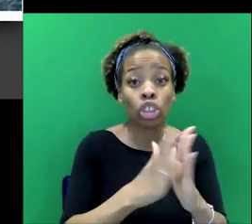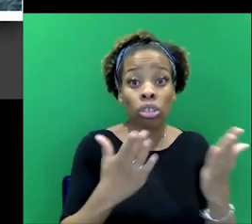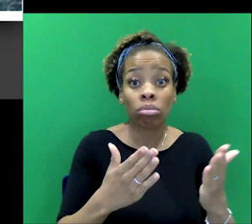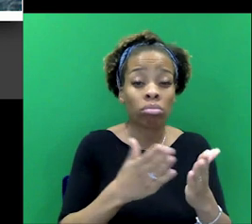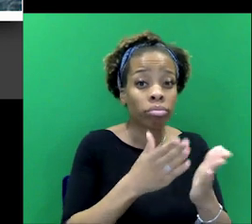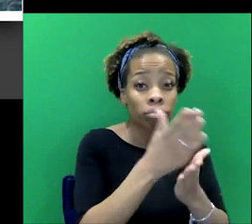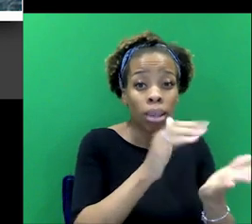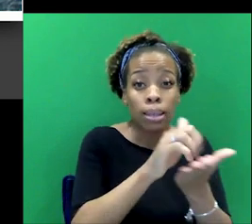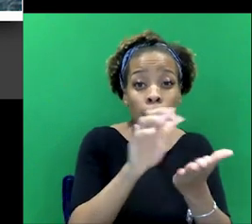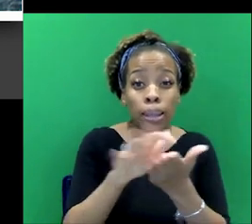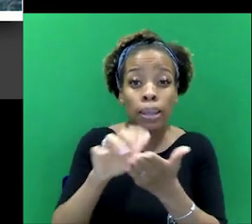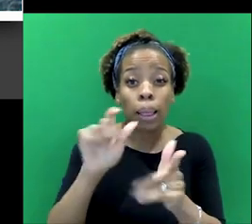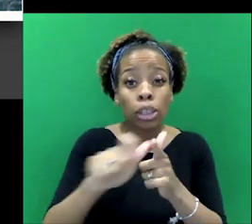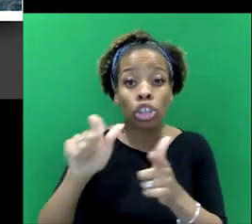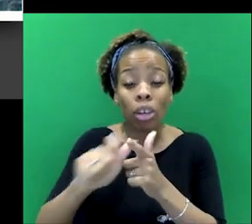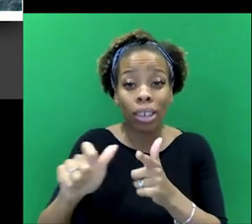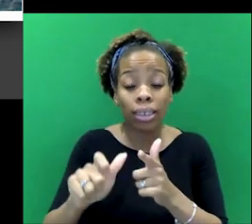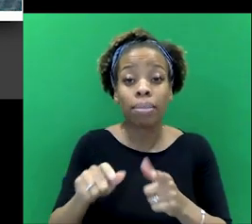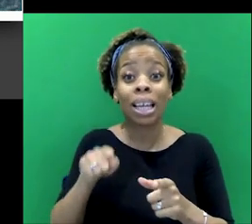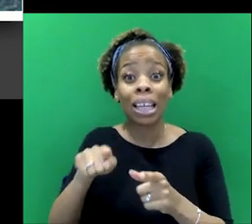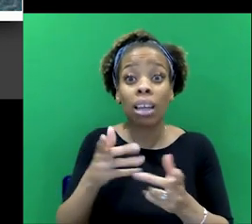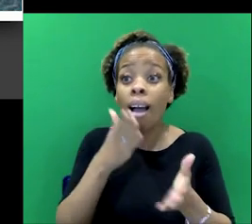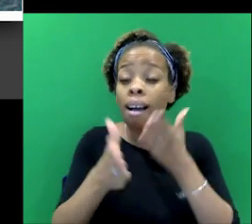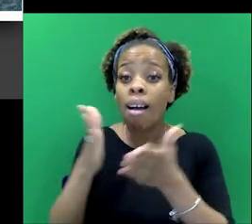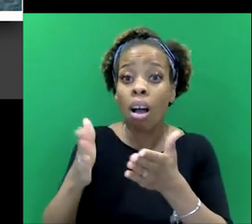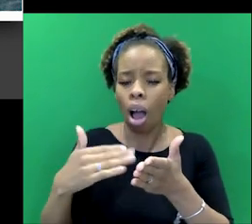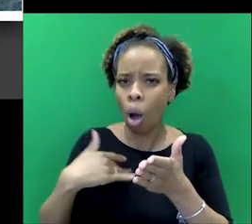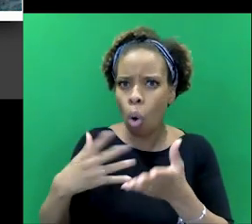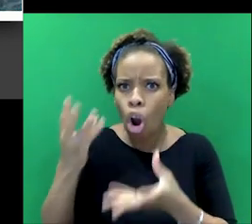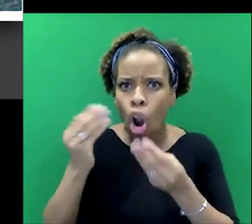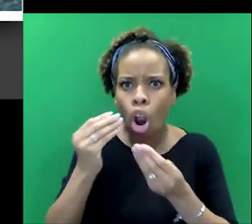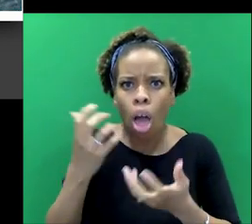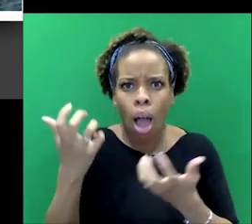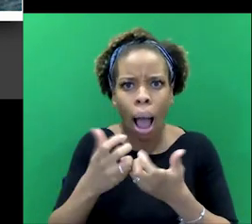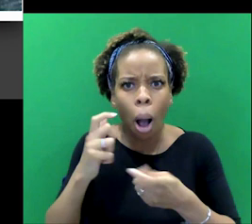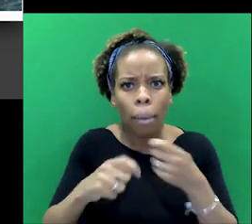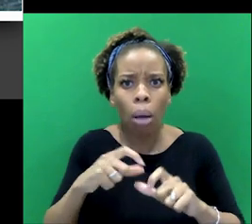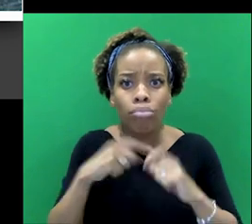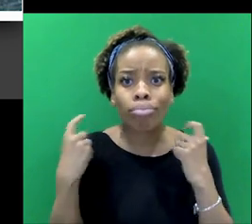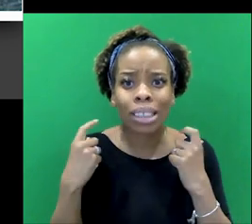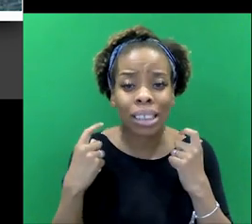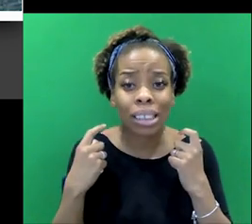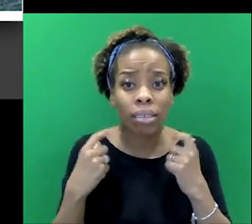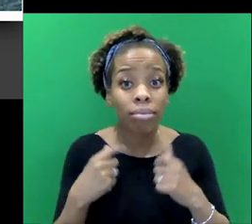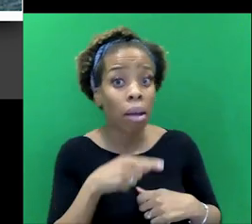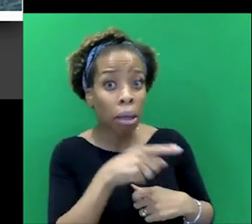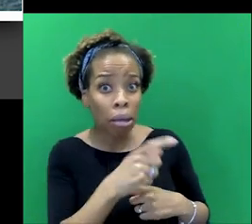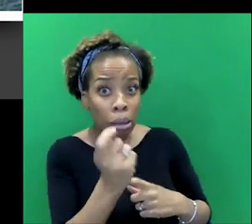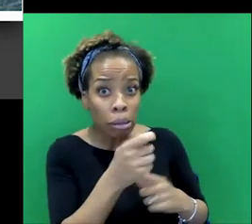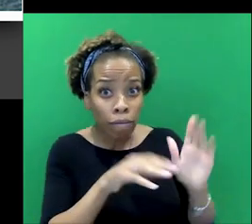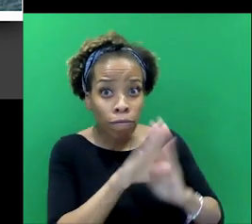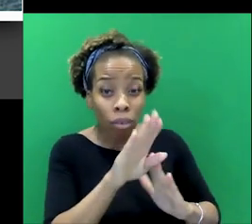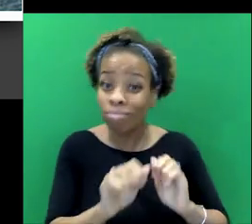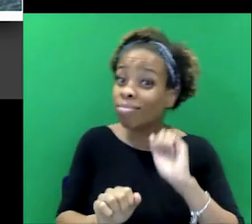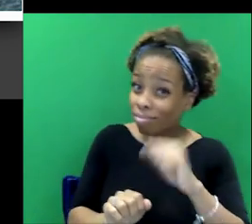And 10 years ago, bit of a success, missionary success story, isn't Yes, he is. He very much is. And he speaks for them. So he's noticed, because